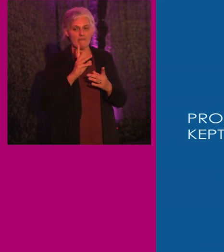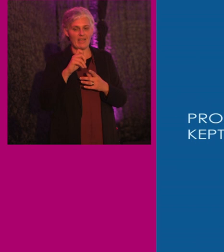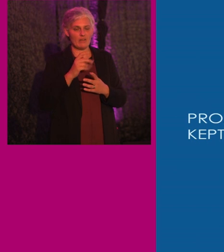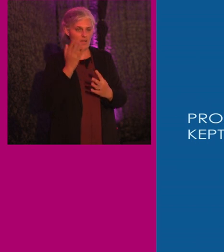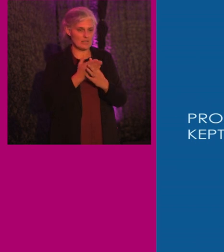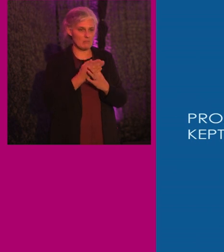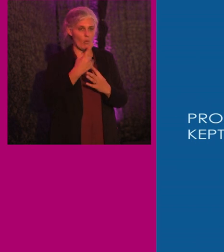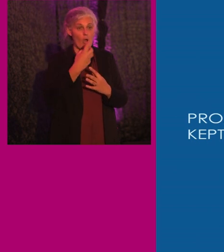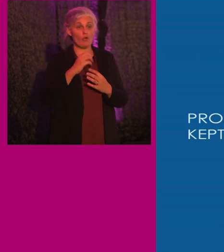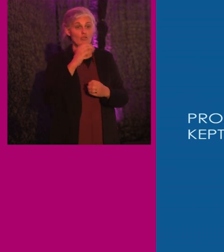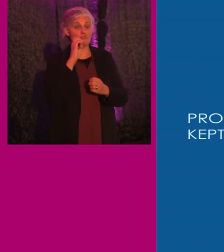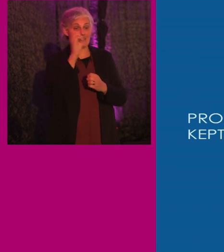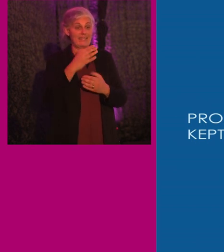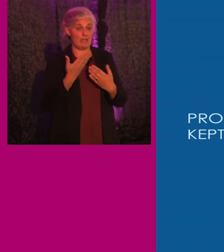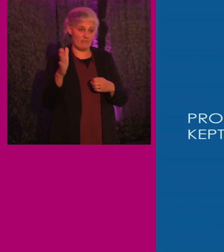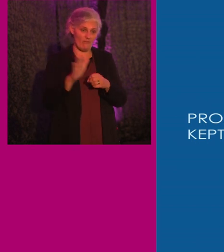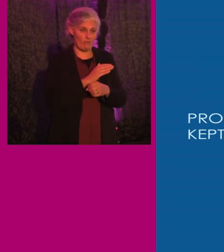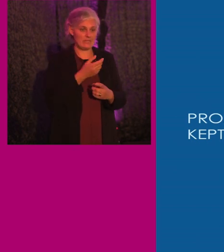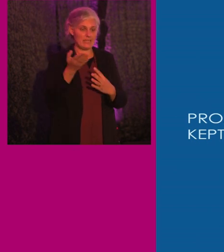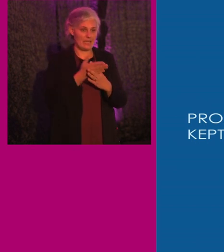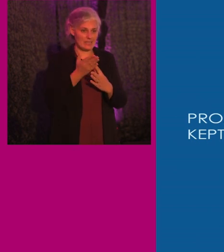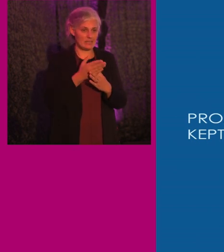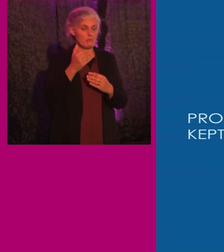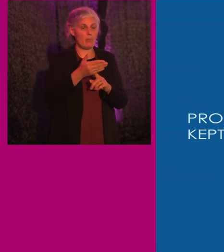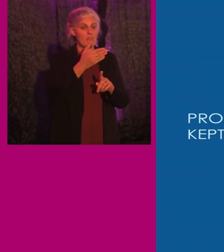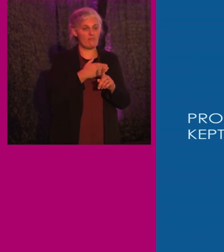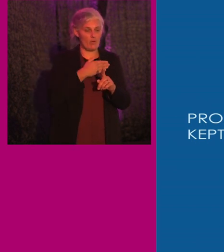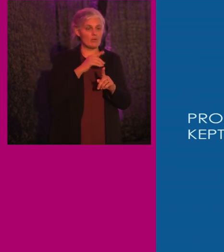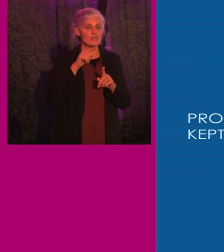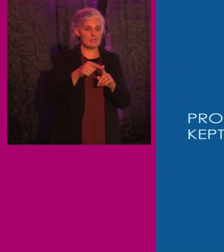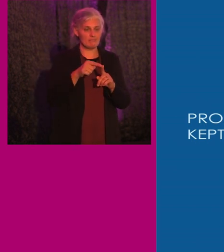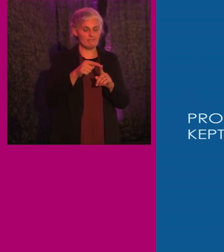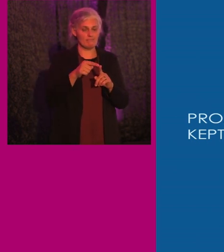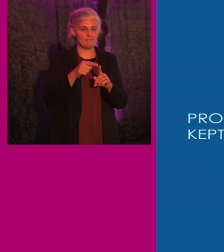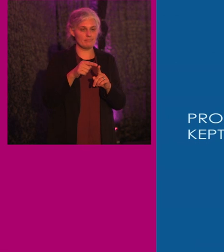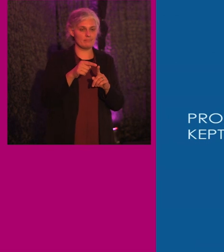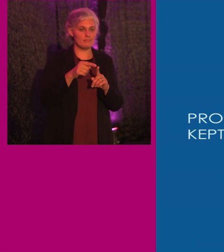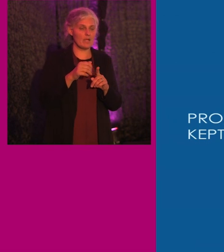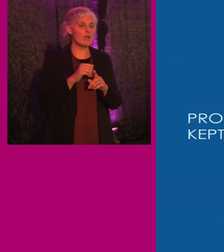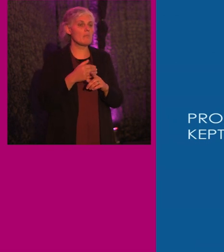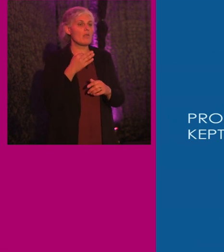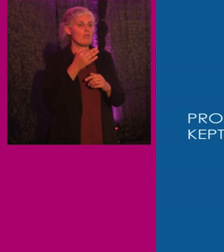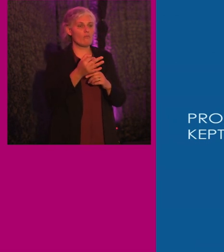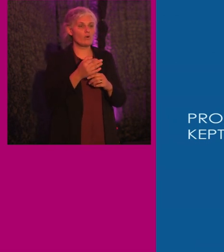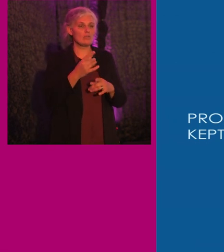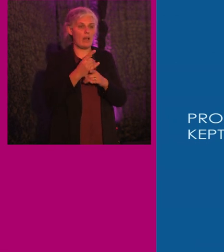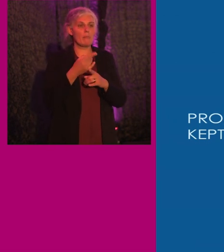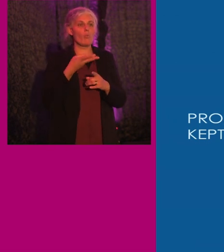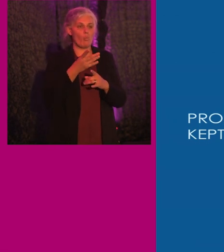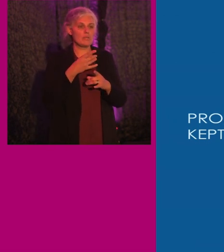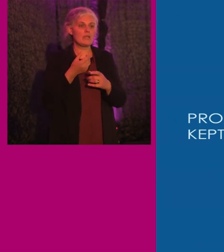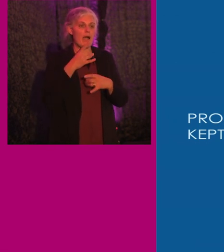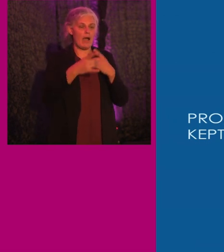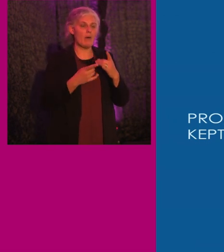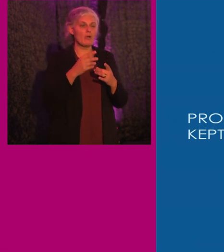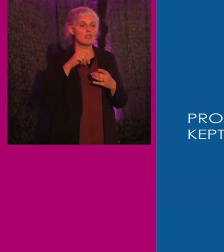100% are. For facilities, the picture isn't as bright. But federal help is on the way. In